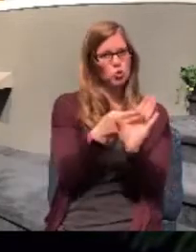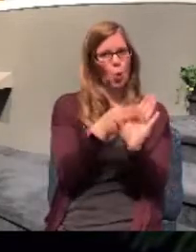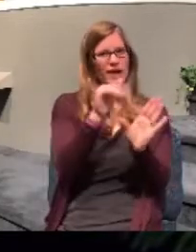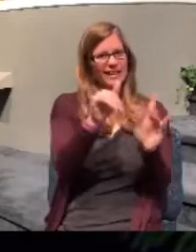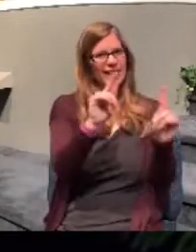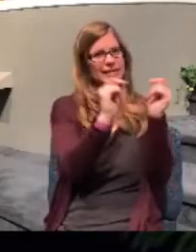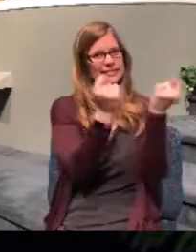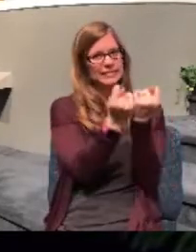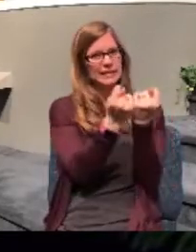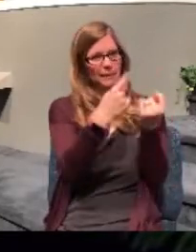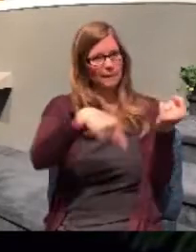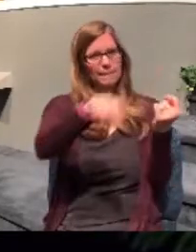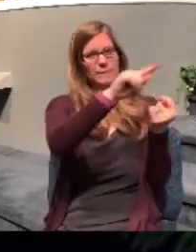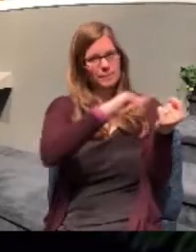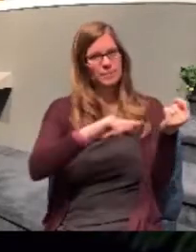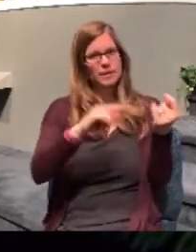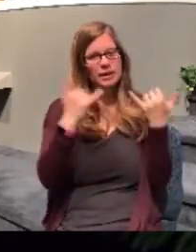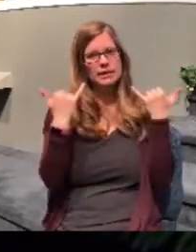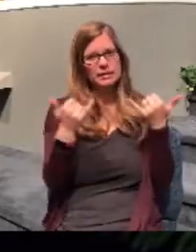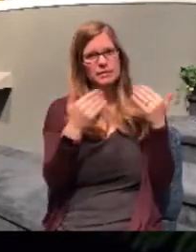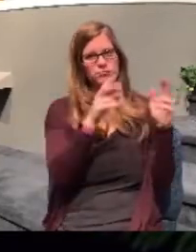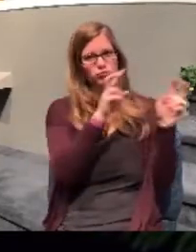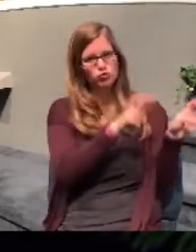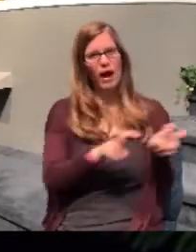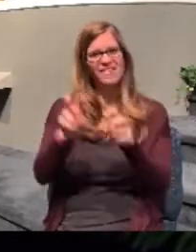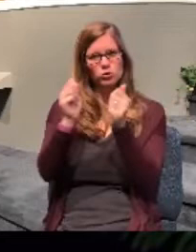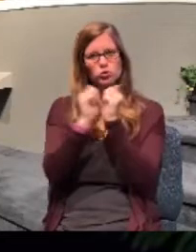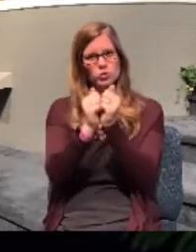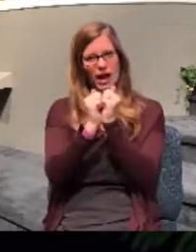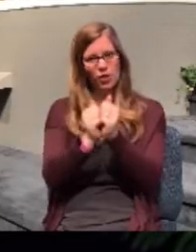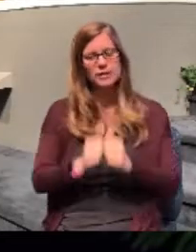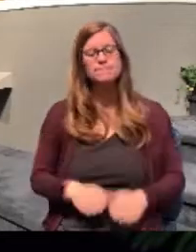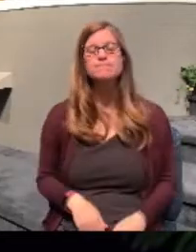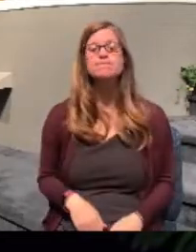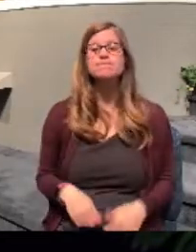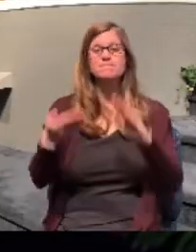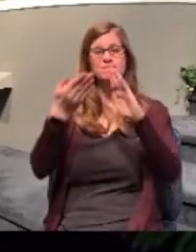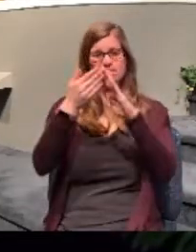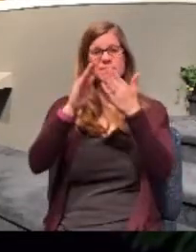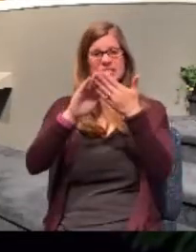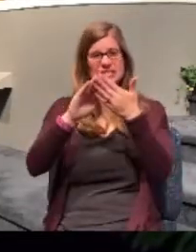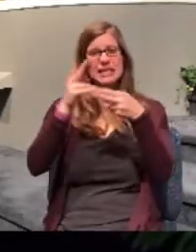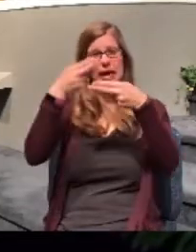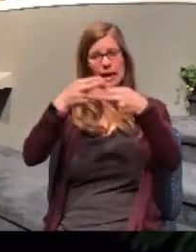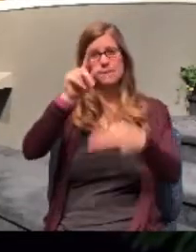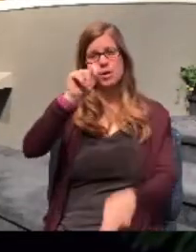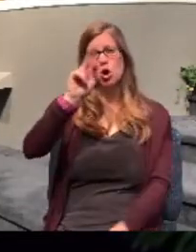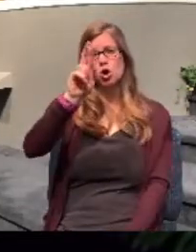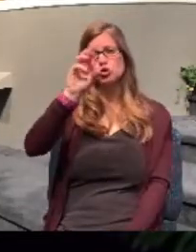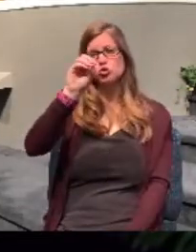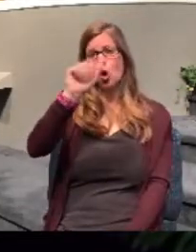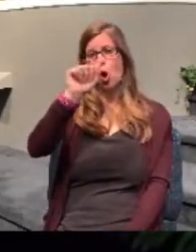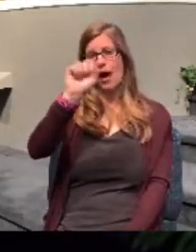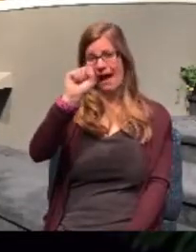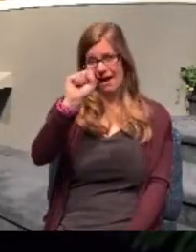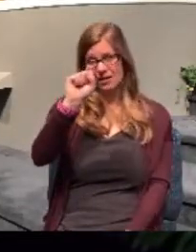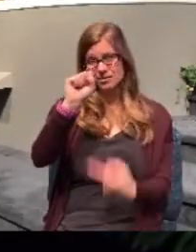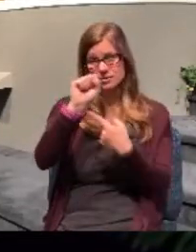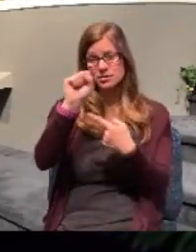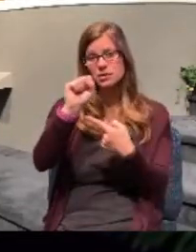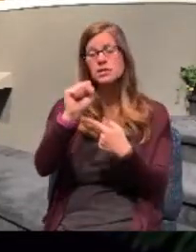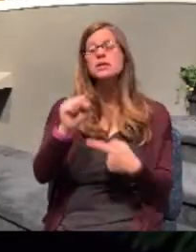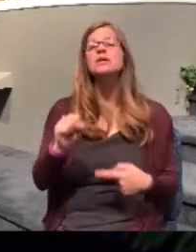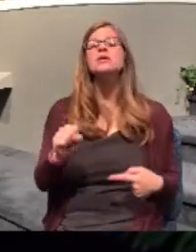the team while they were there in Troas. It was in Troas that God gave Paul what we call the